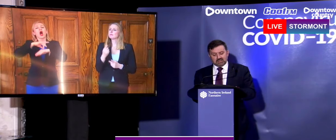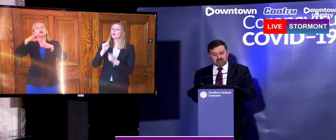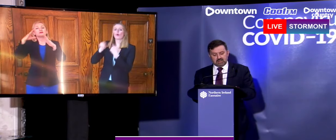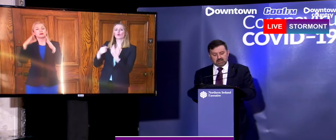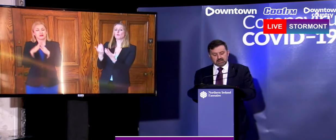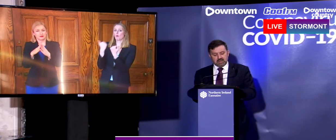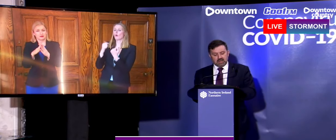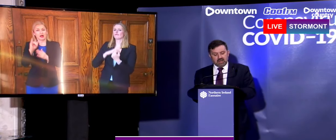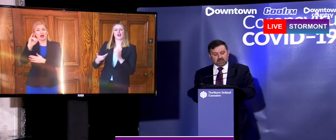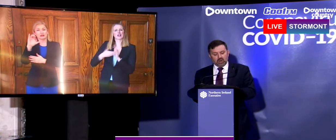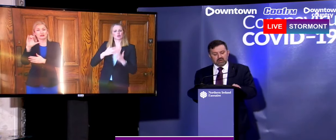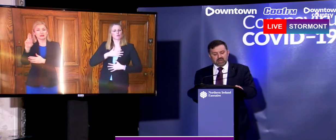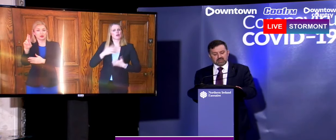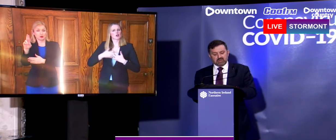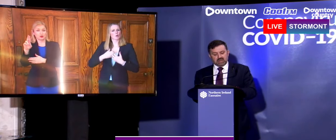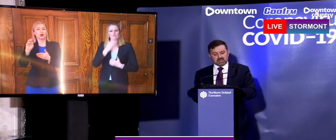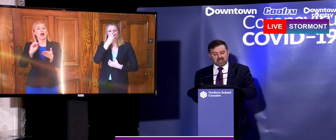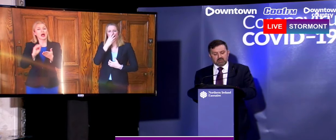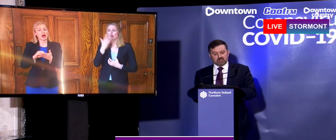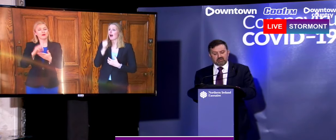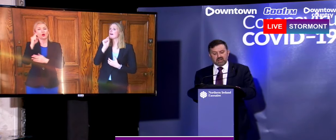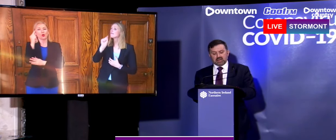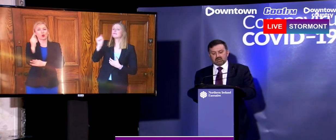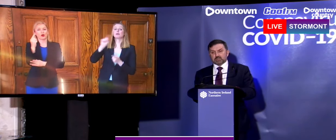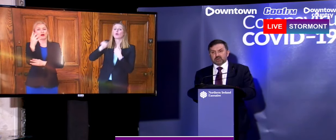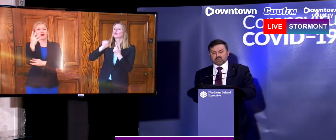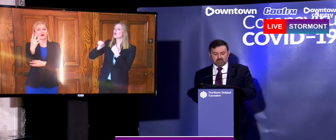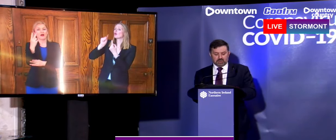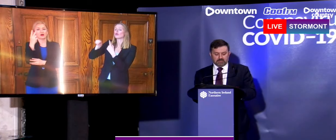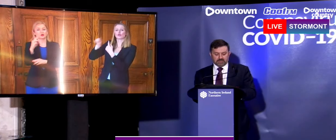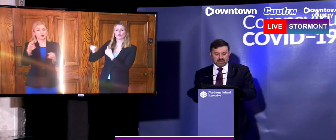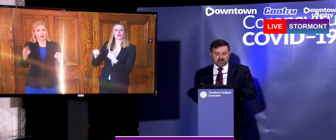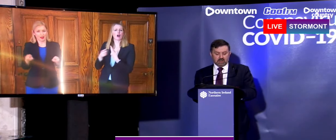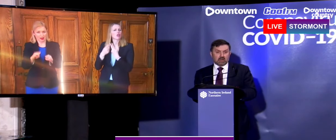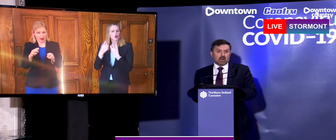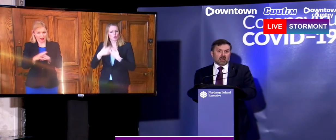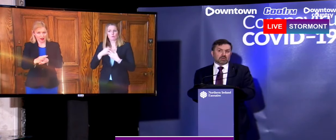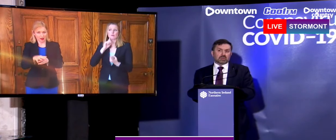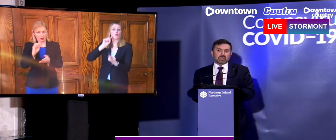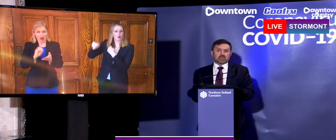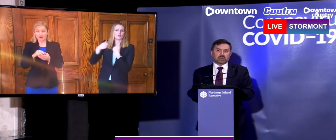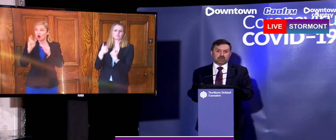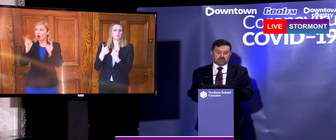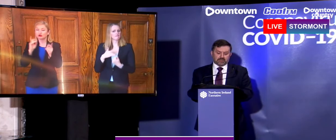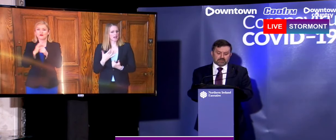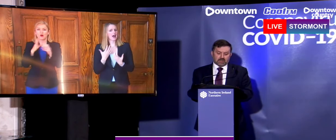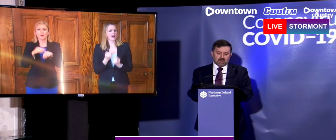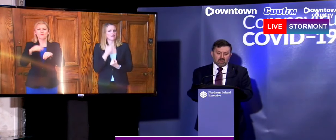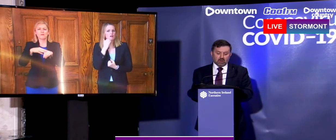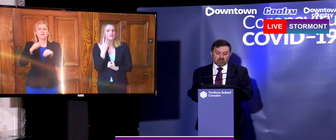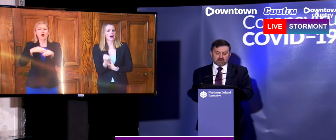additional ventilators and a wide range of devices capable of providing respiratory support. I want to reassure